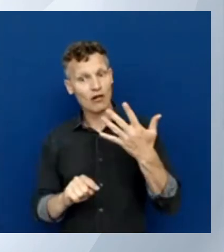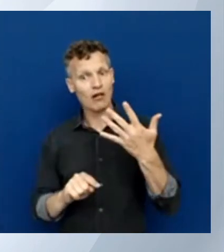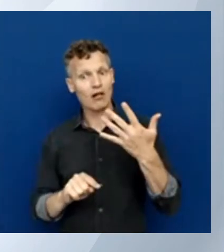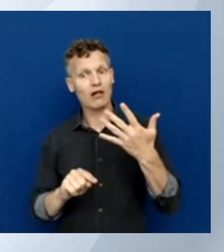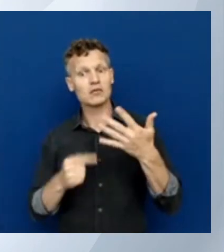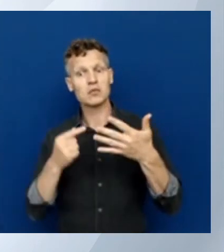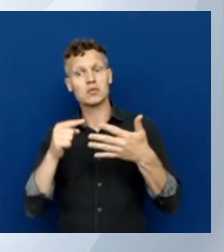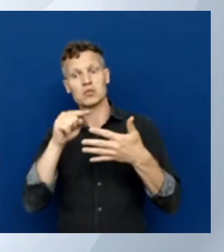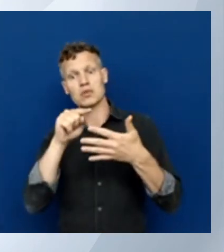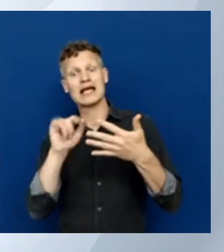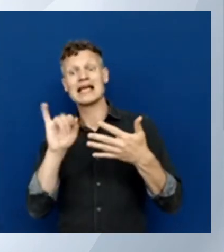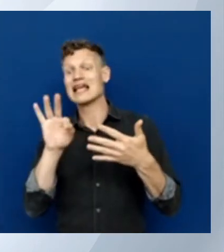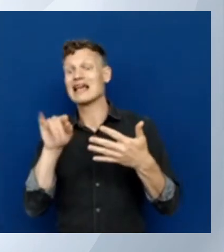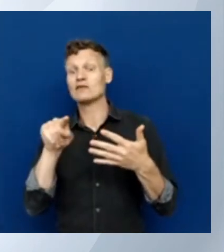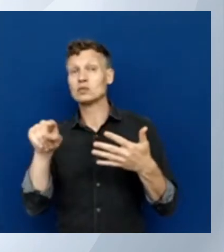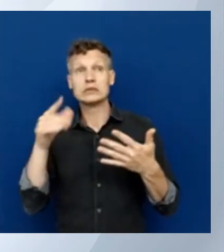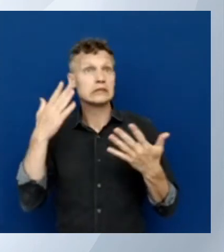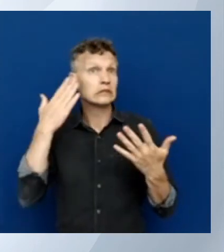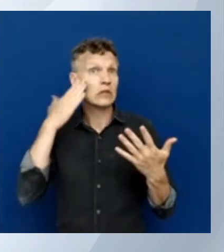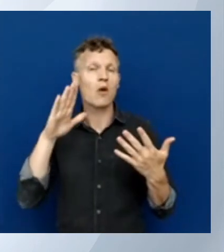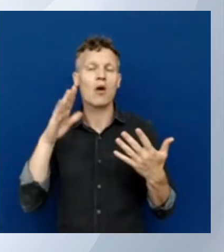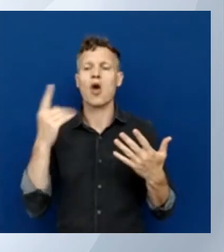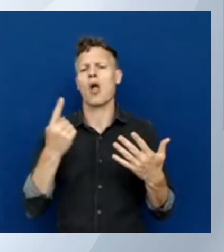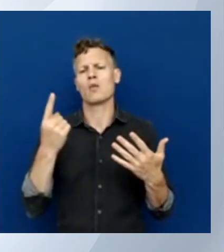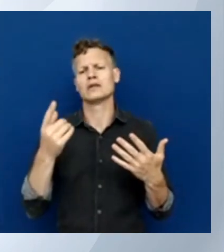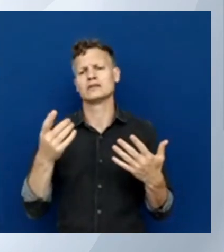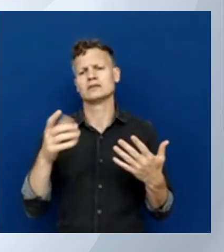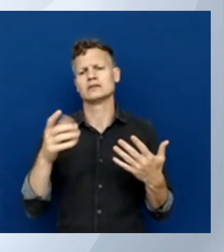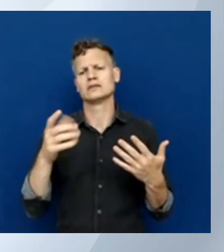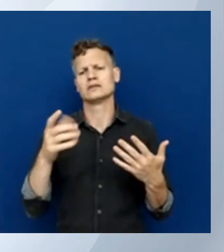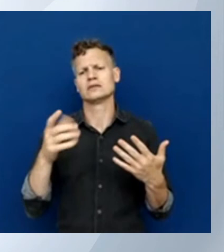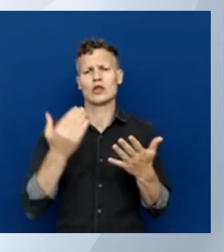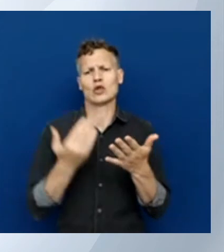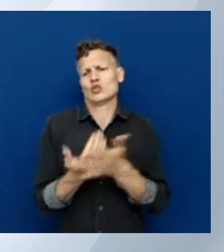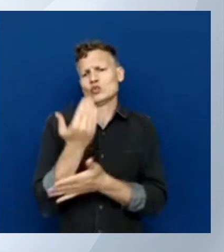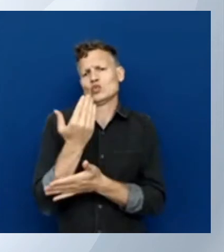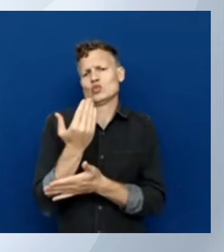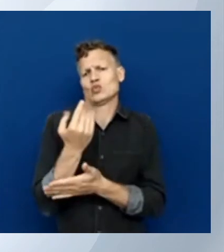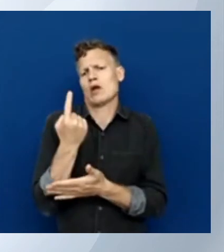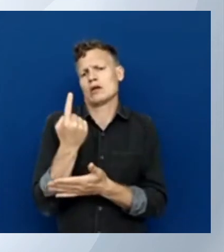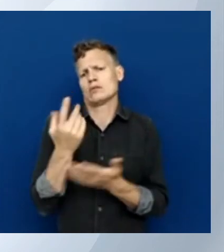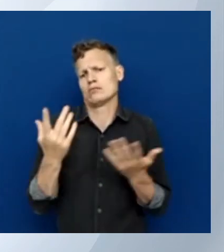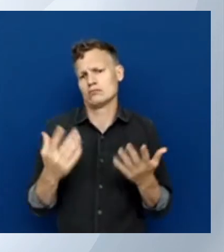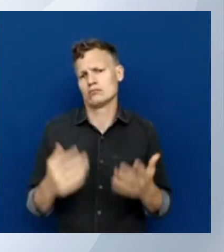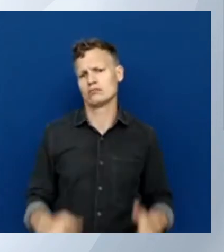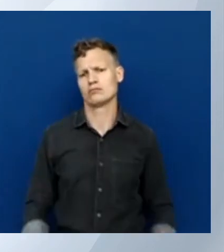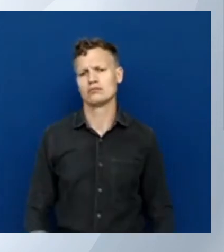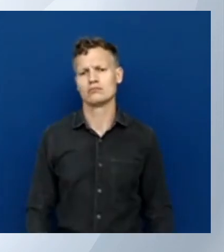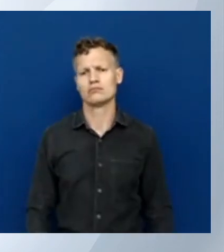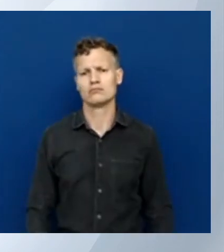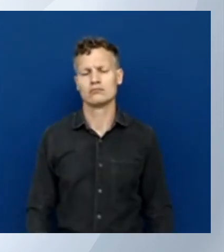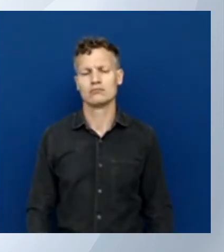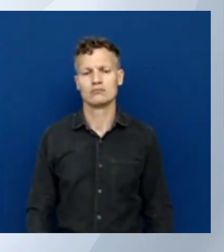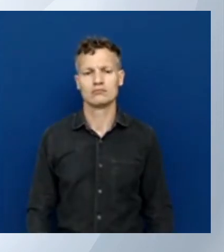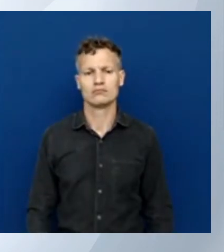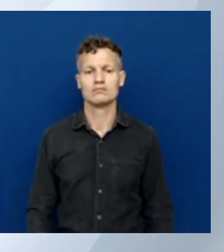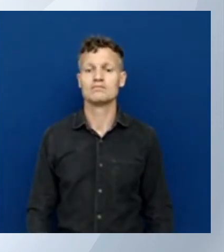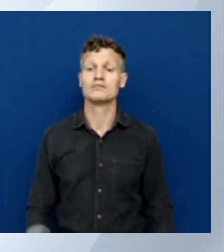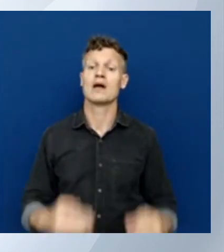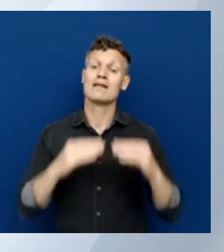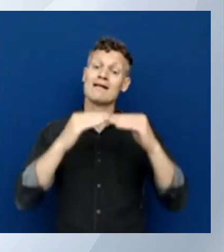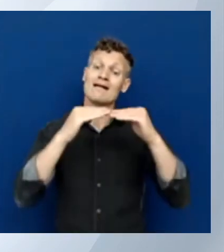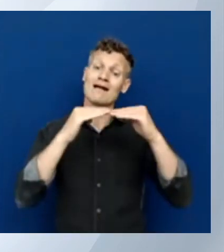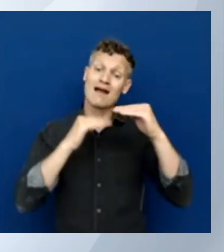always have the newest API version and after that I can see name location